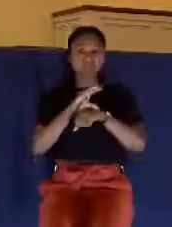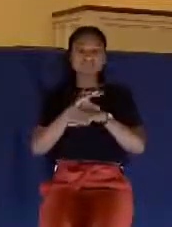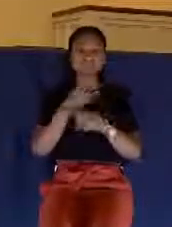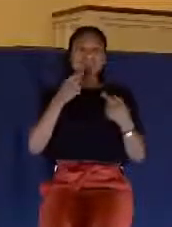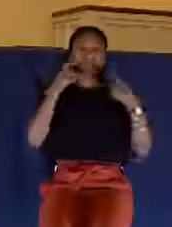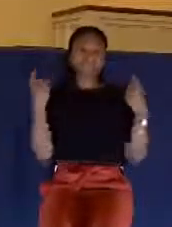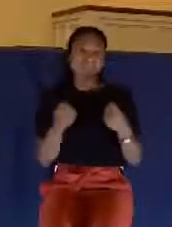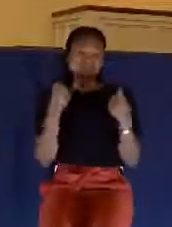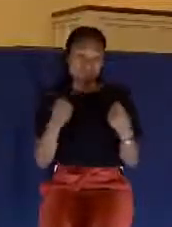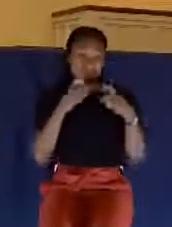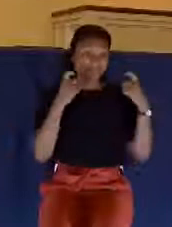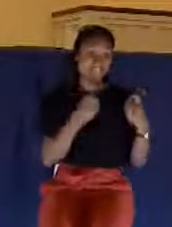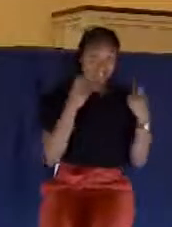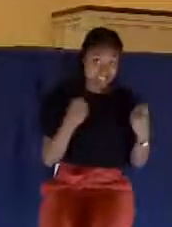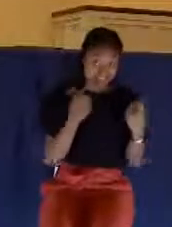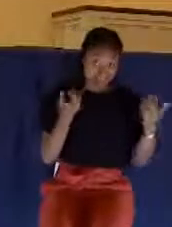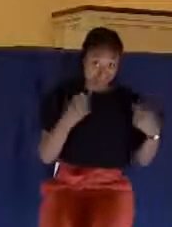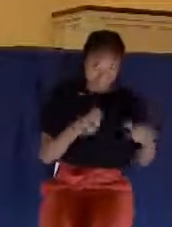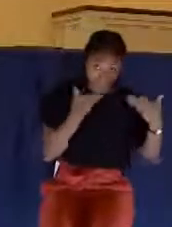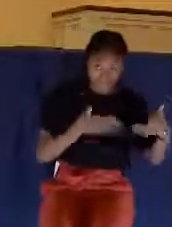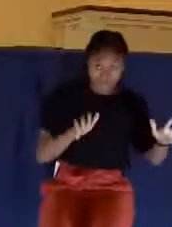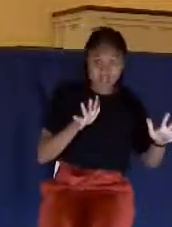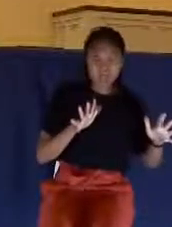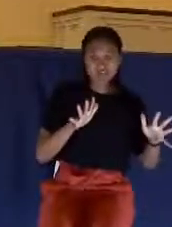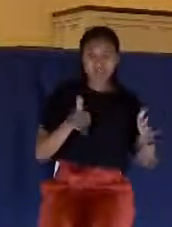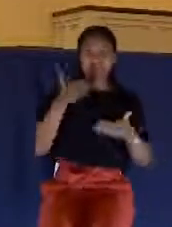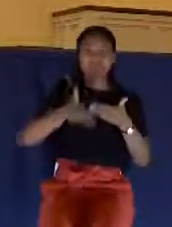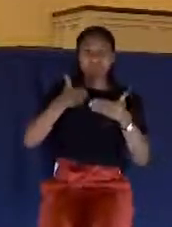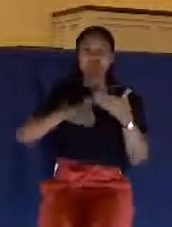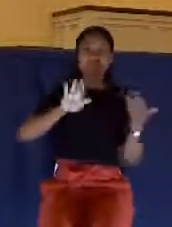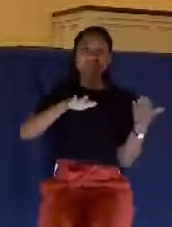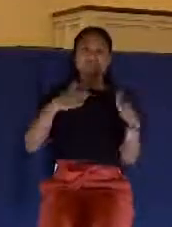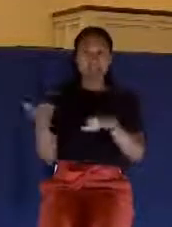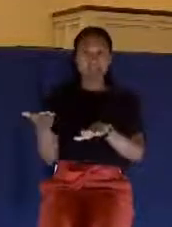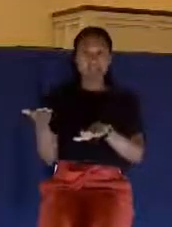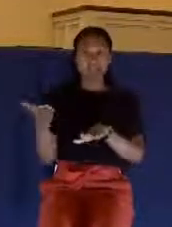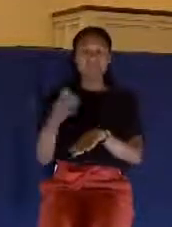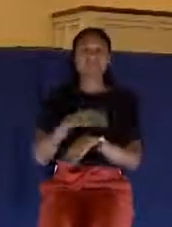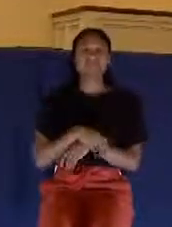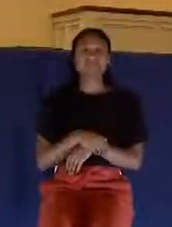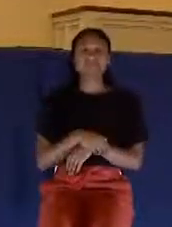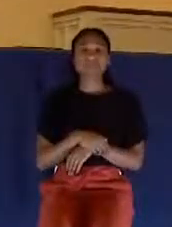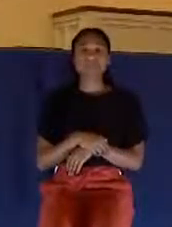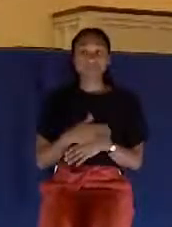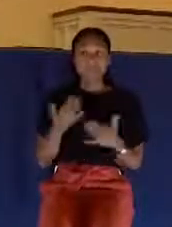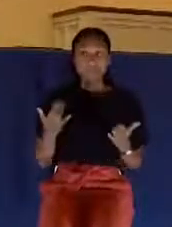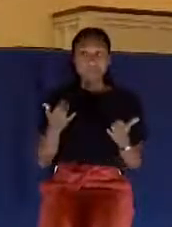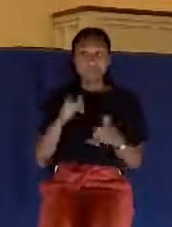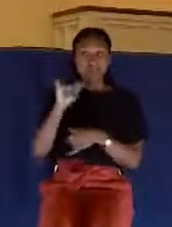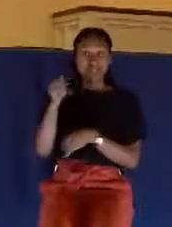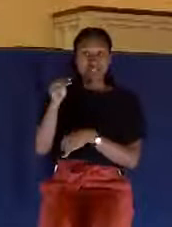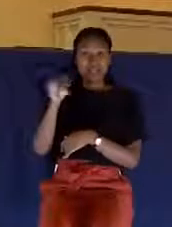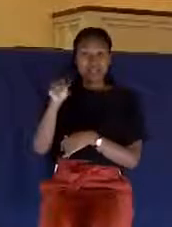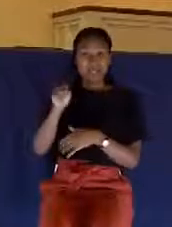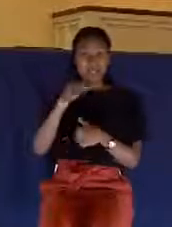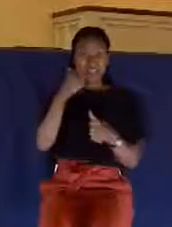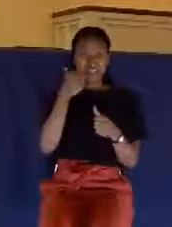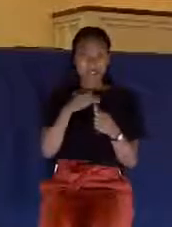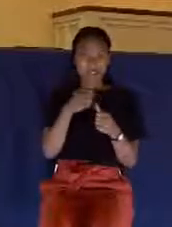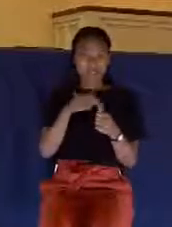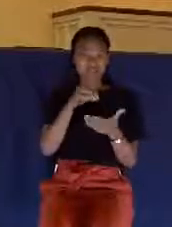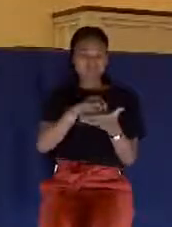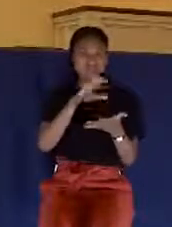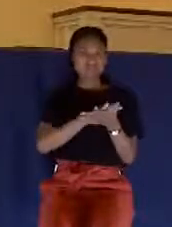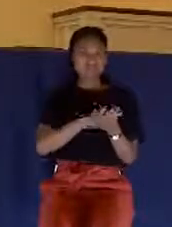is finished, bringeth forth death. So James, in this letter, deals